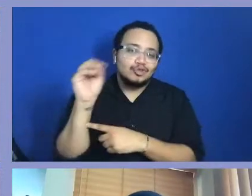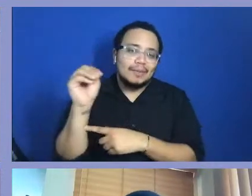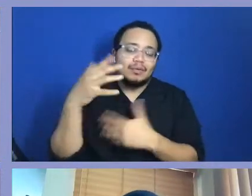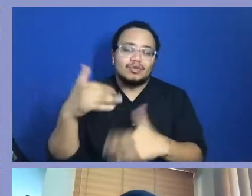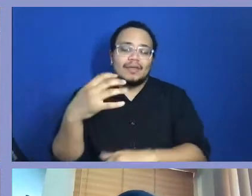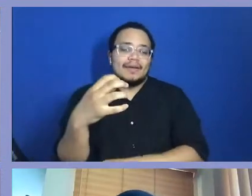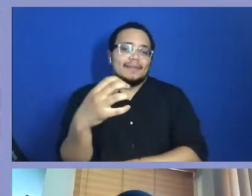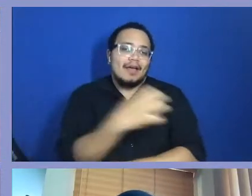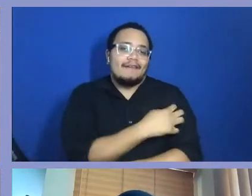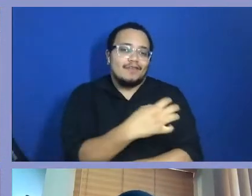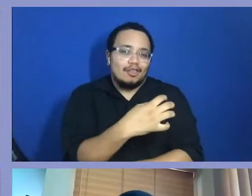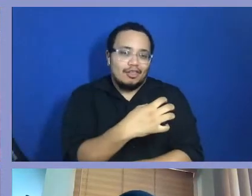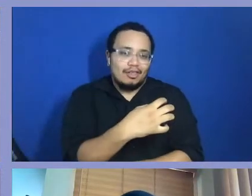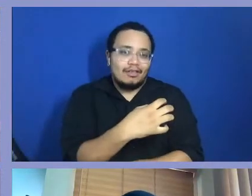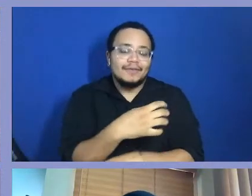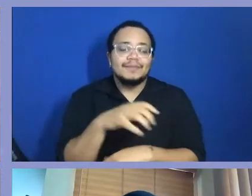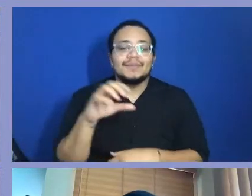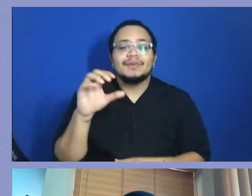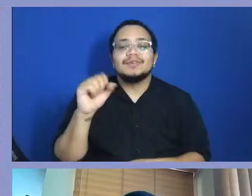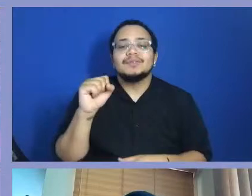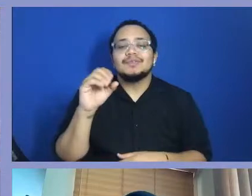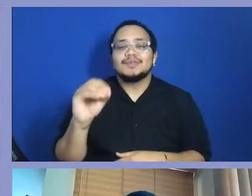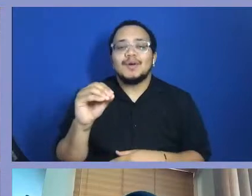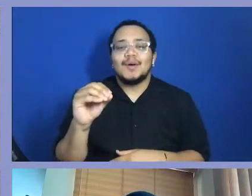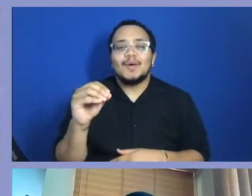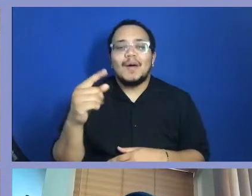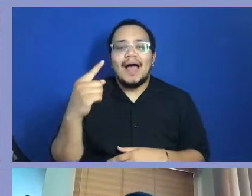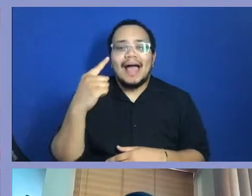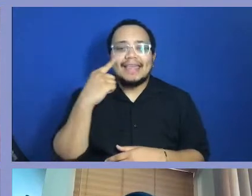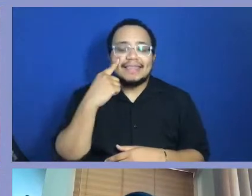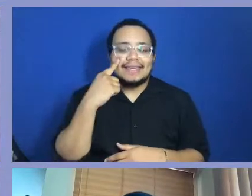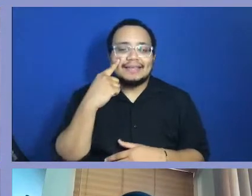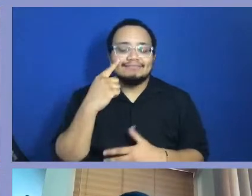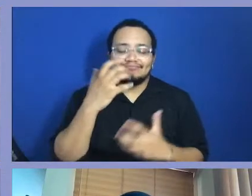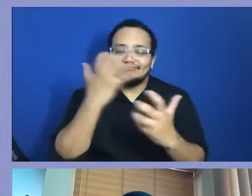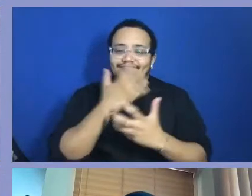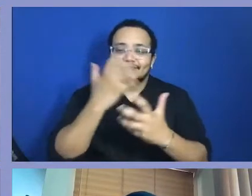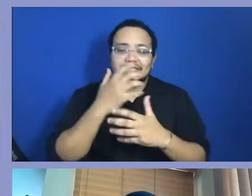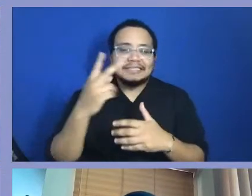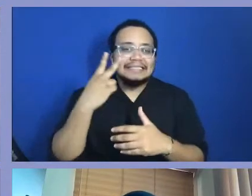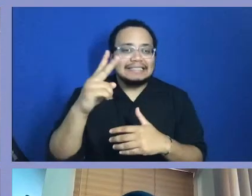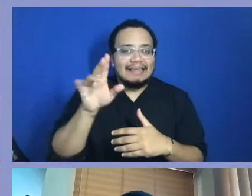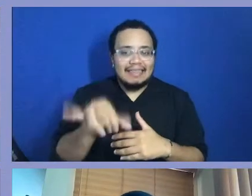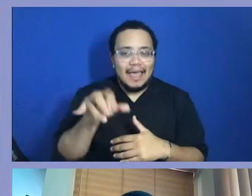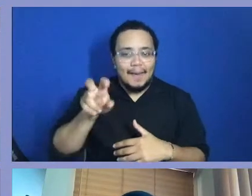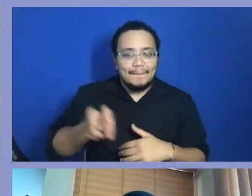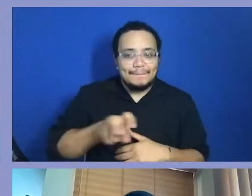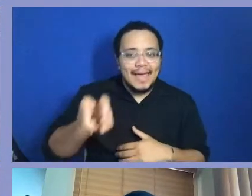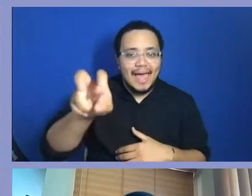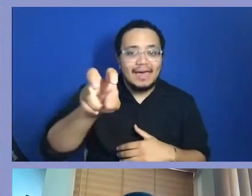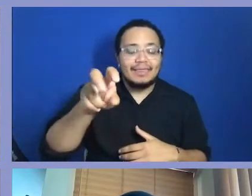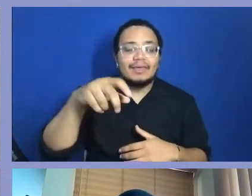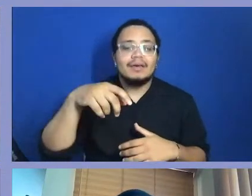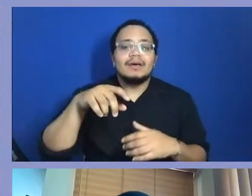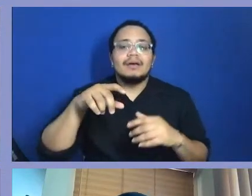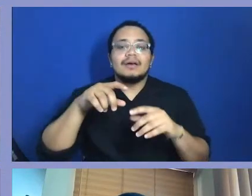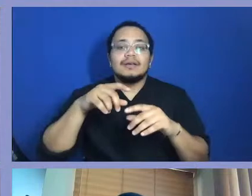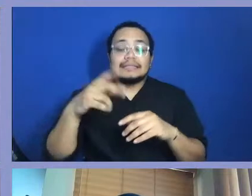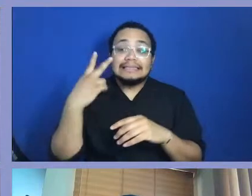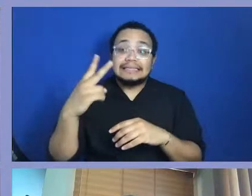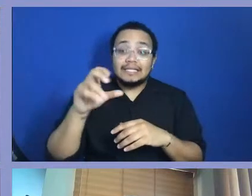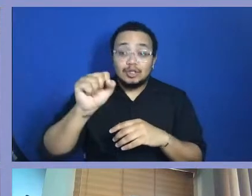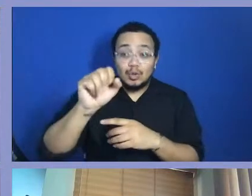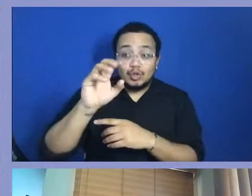is. So, I think you're right. I think we're all on this right path of just evolving it without forgetting the essence of the